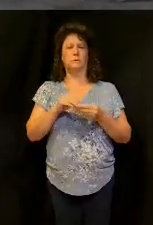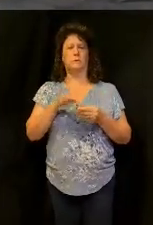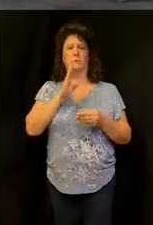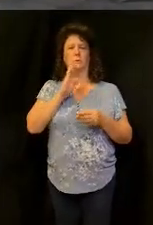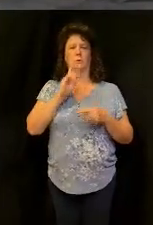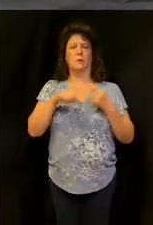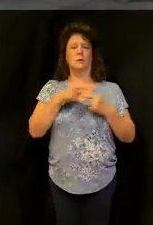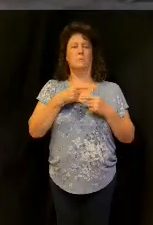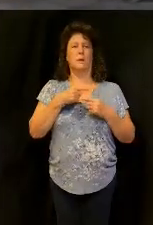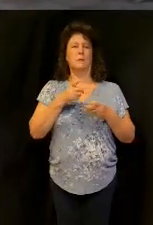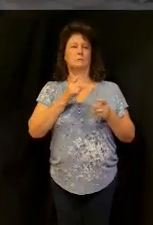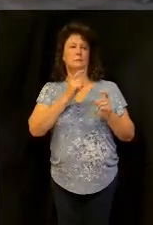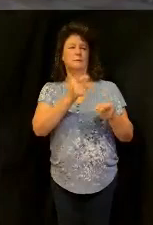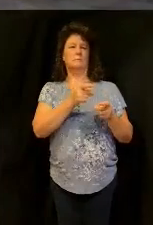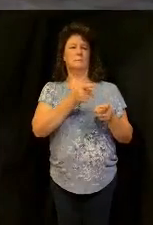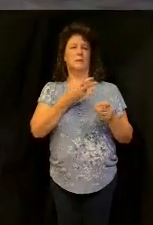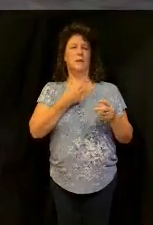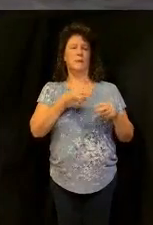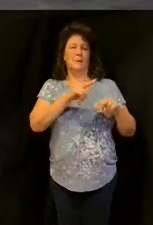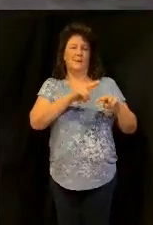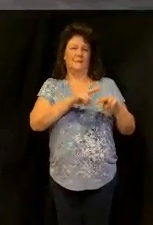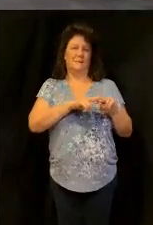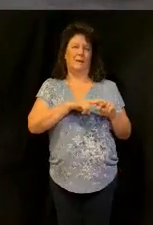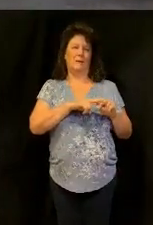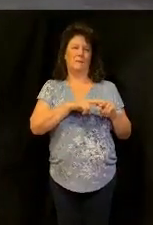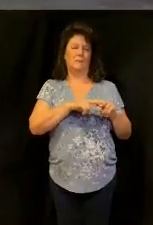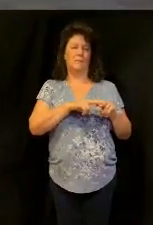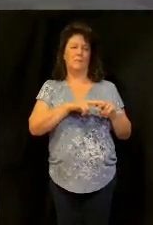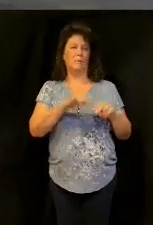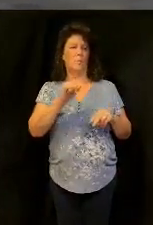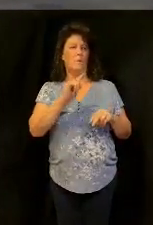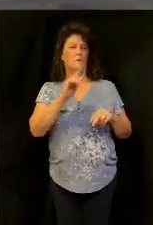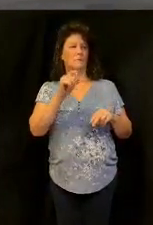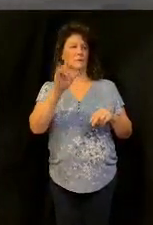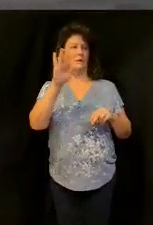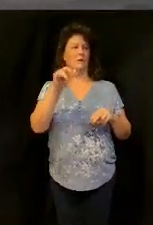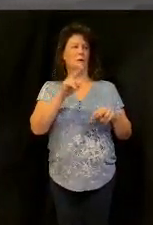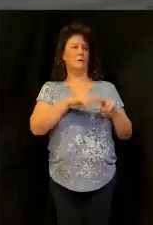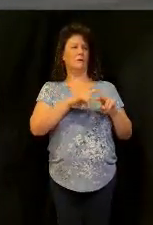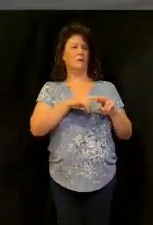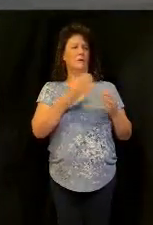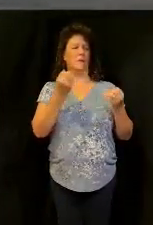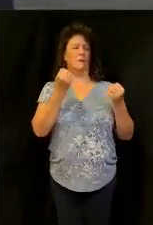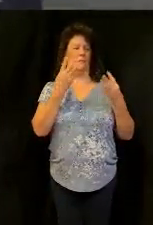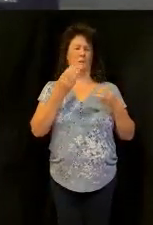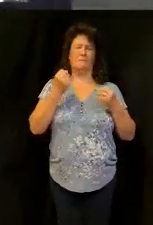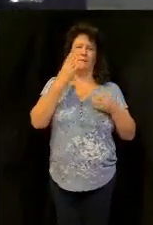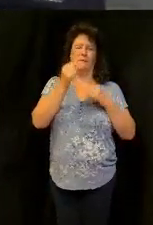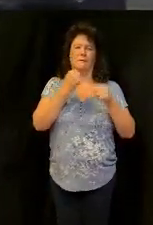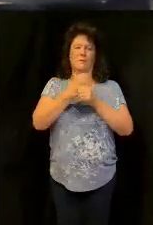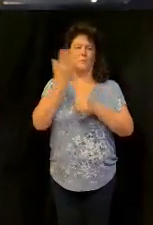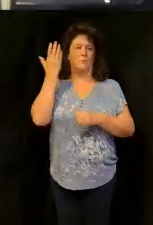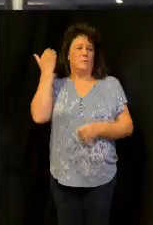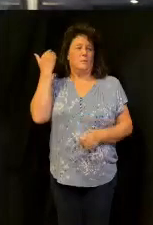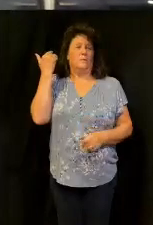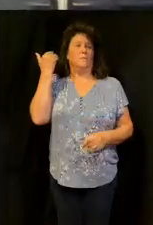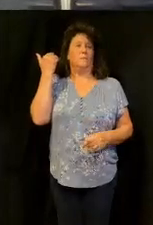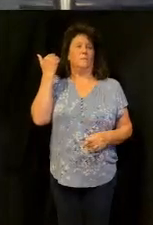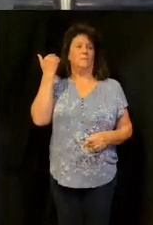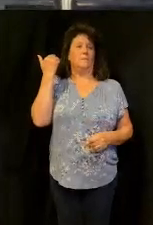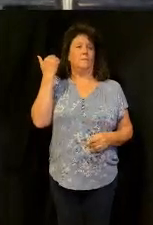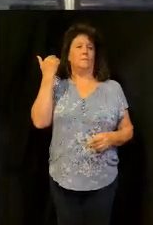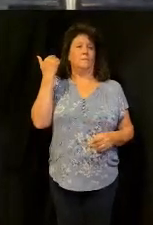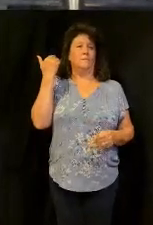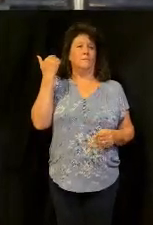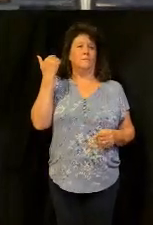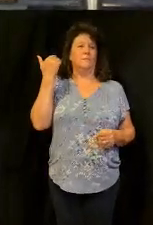i was sitting over there with terry was years many years ago and man